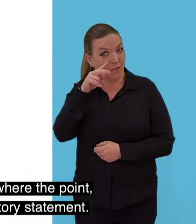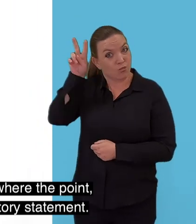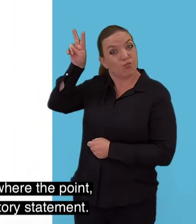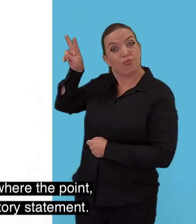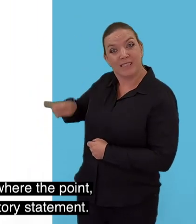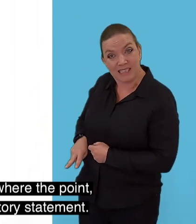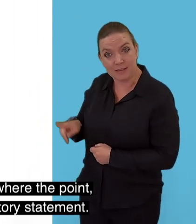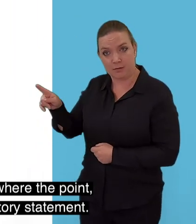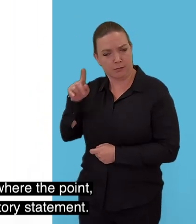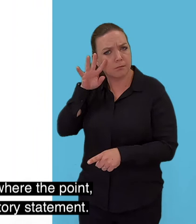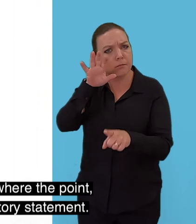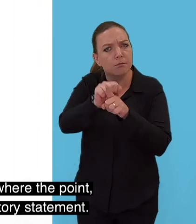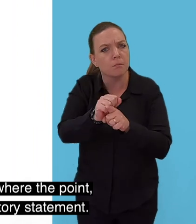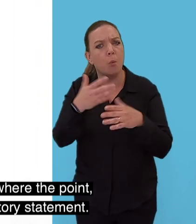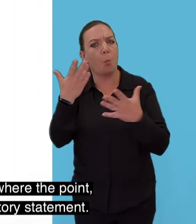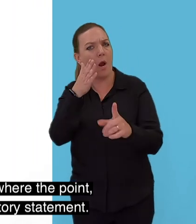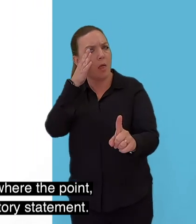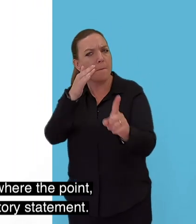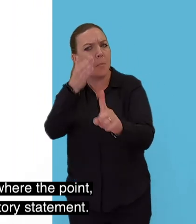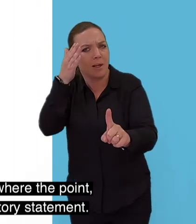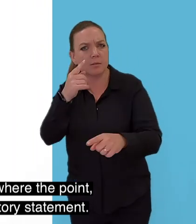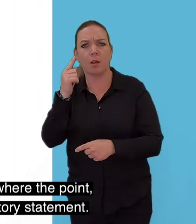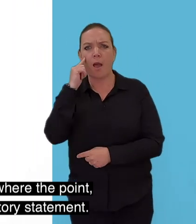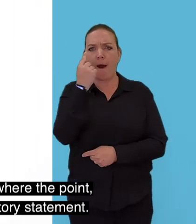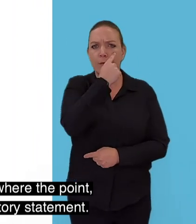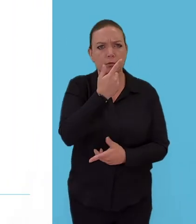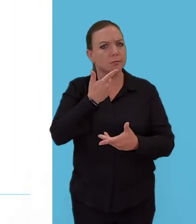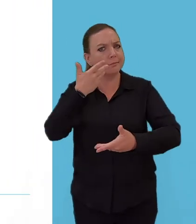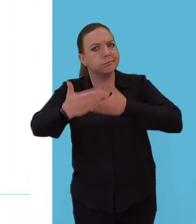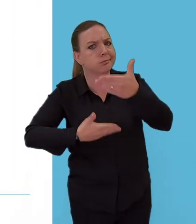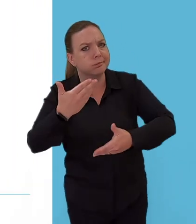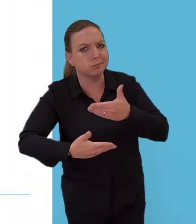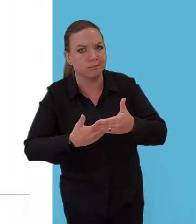evidence and explanation fit into this BA History Statement.